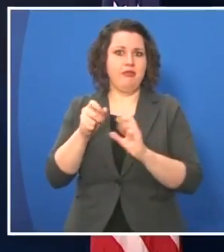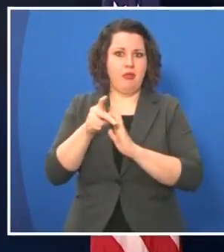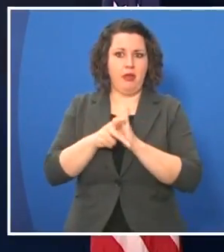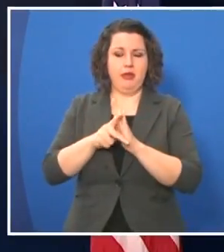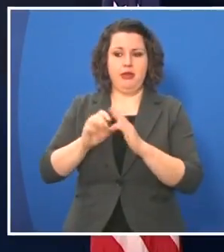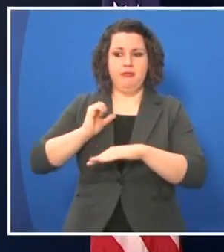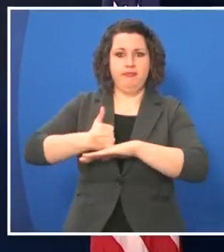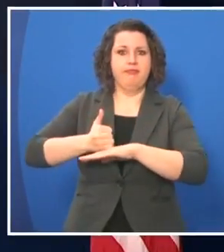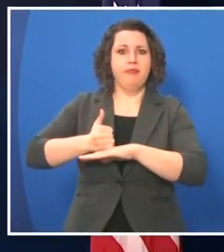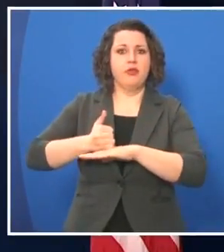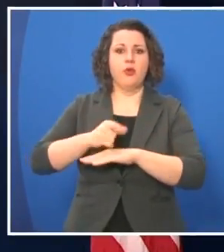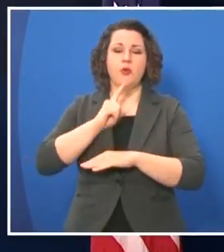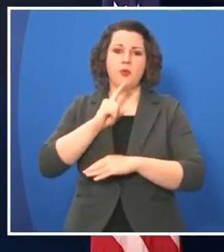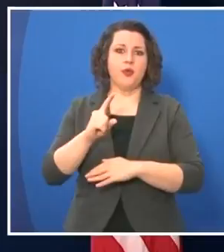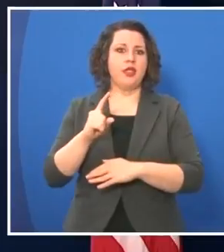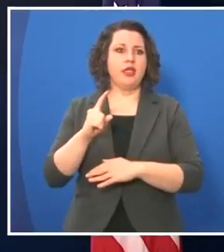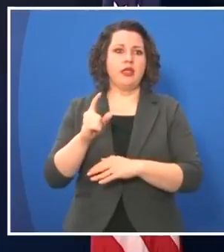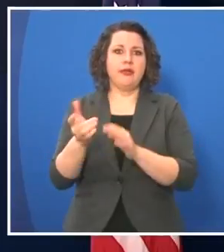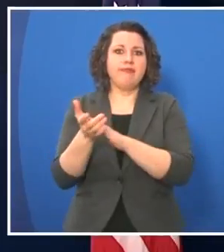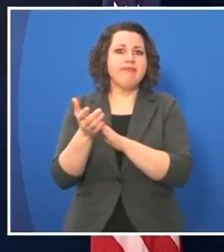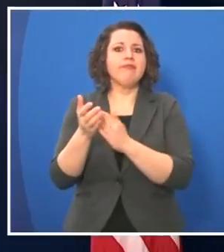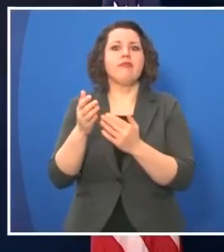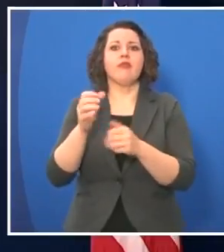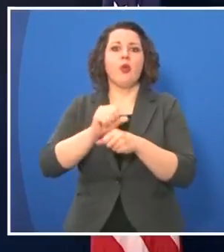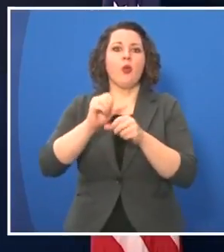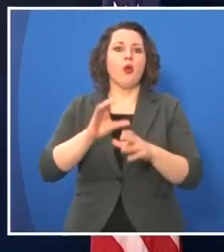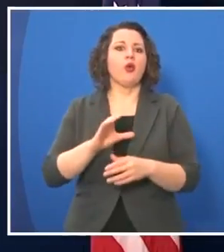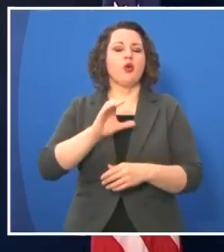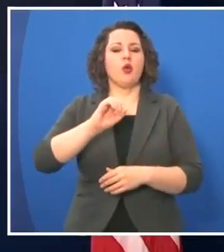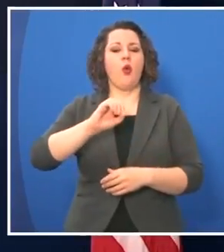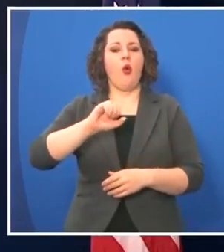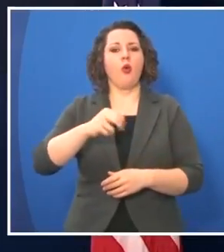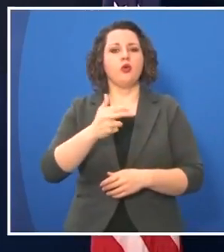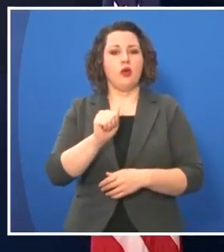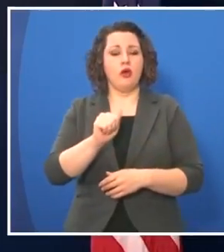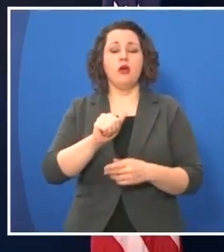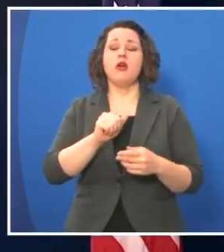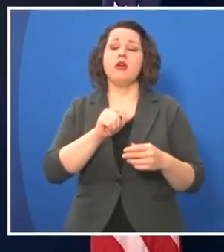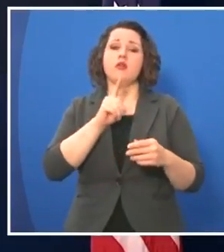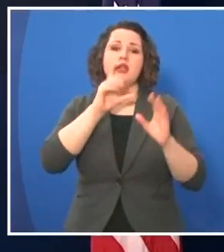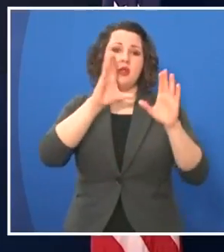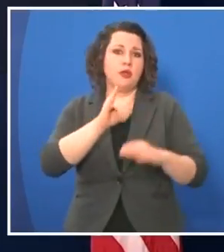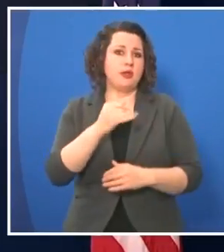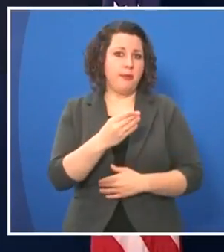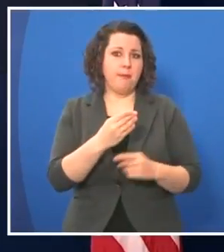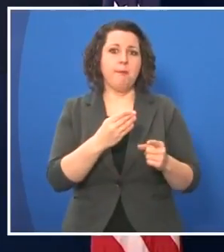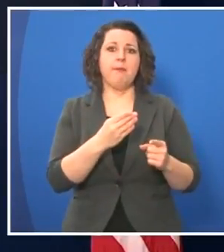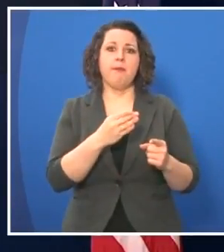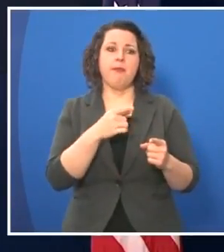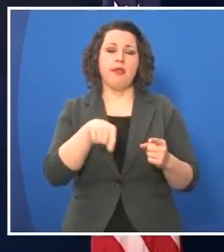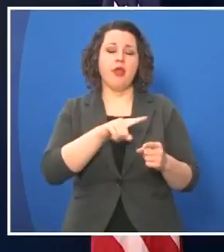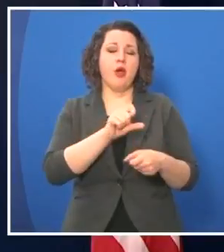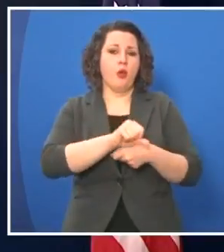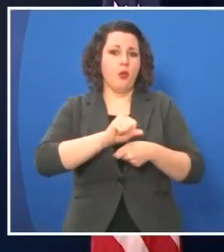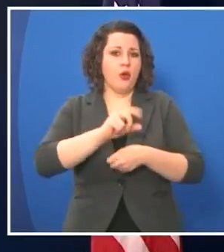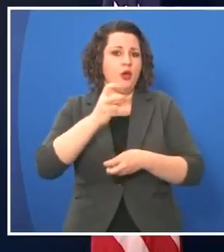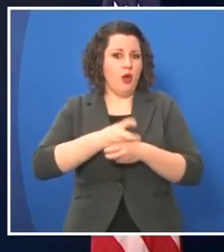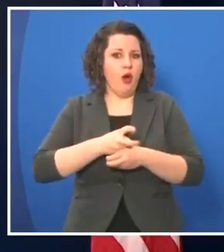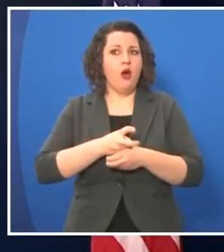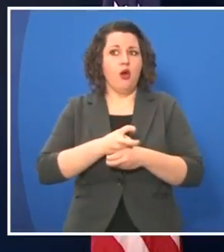give a shout-out to the workforce at OSHA and the great job that they're doing and working around the clock to meet the needs of